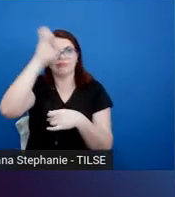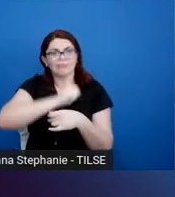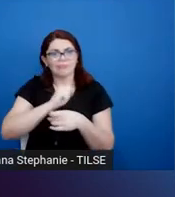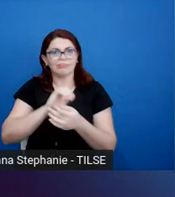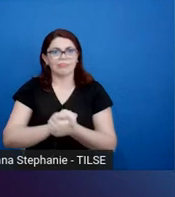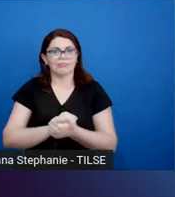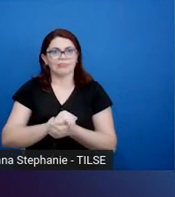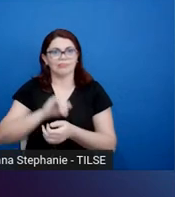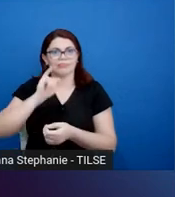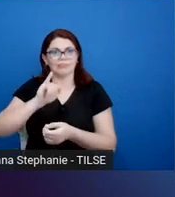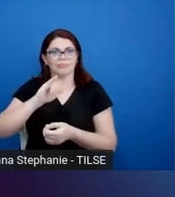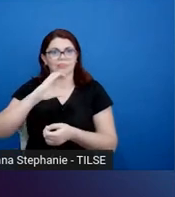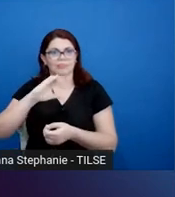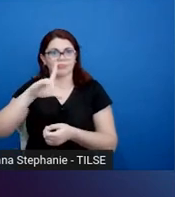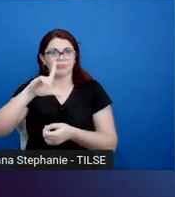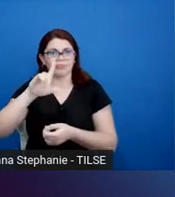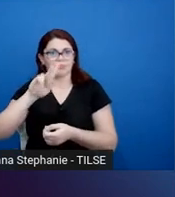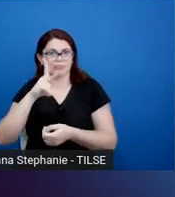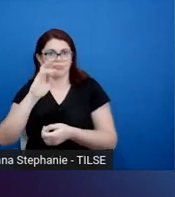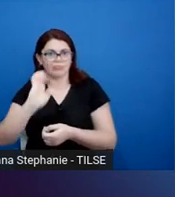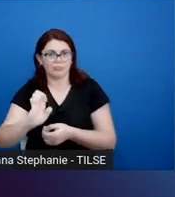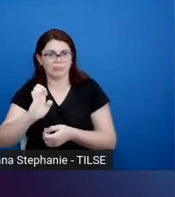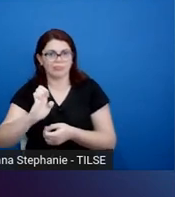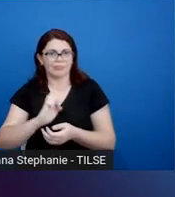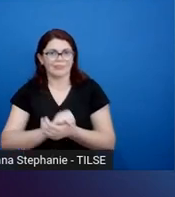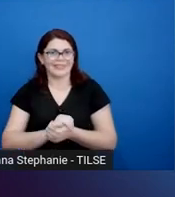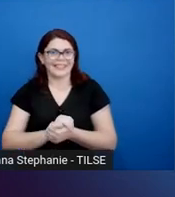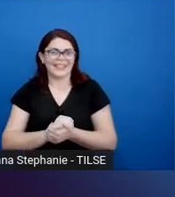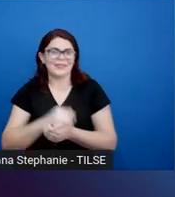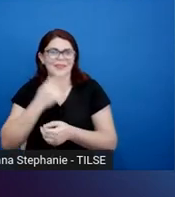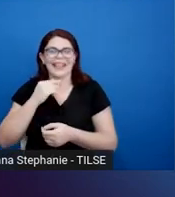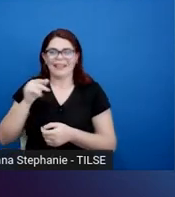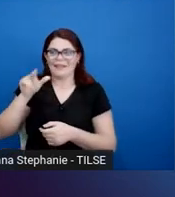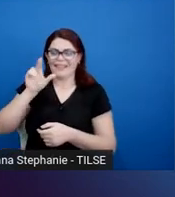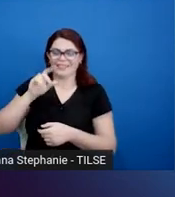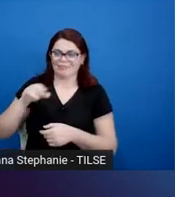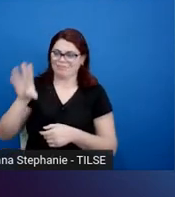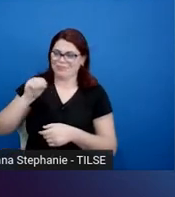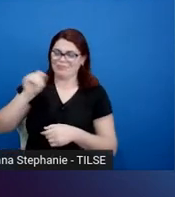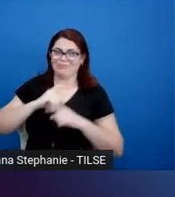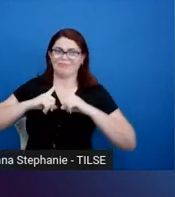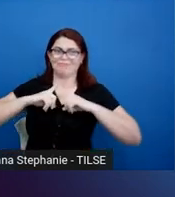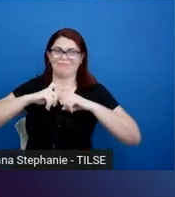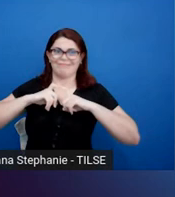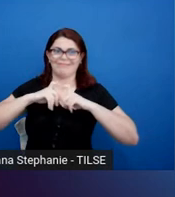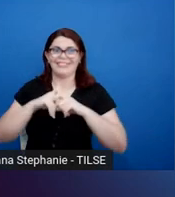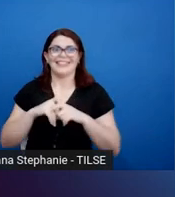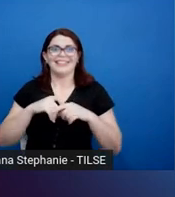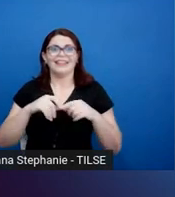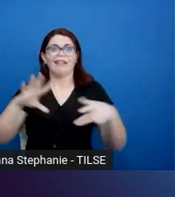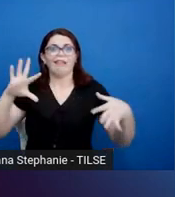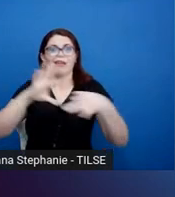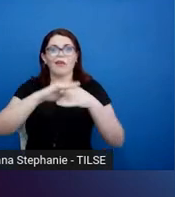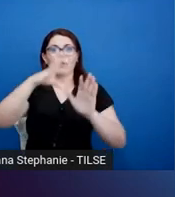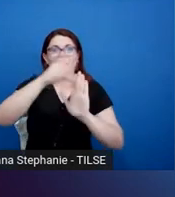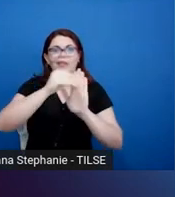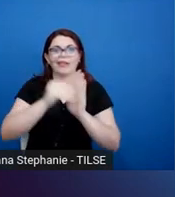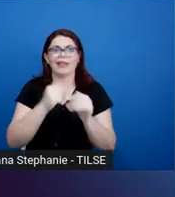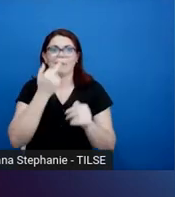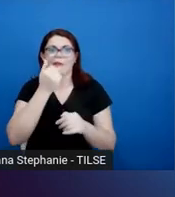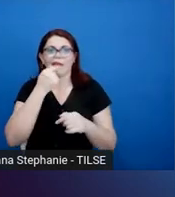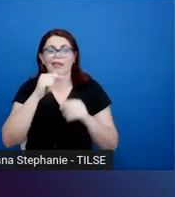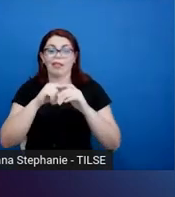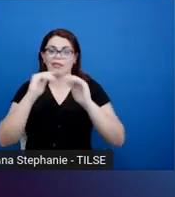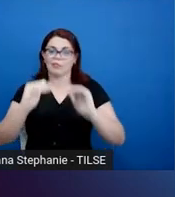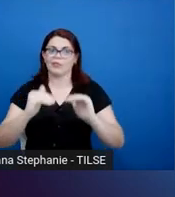I-C-L-H-E is kind of a mouthful, and that's Integrating Content and Language in Higher Education. And then, of